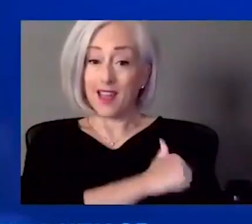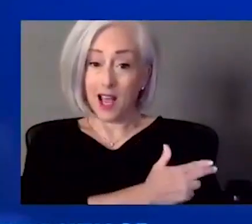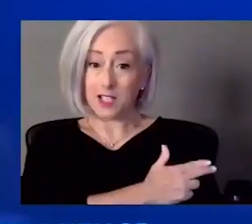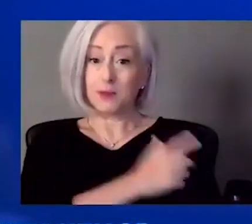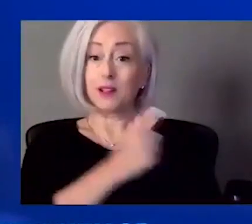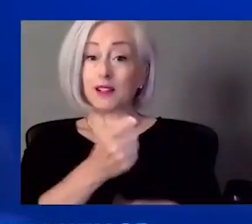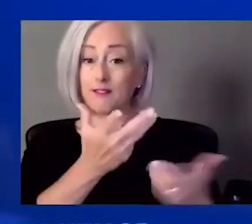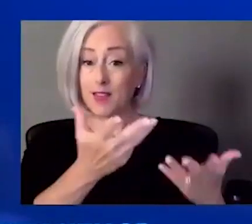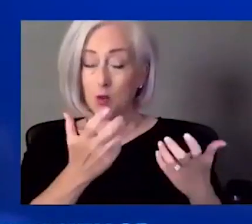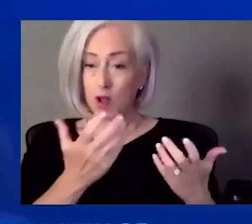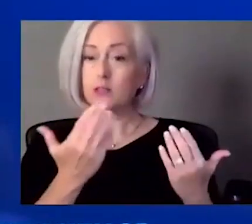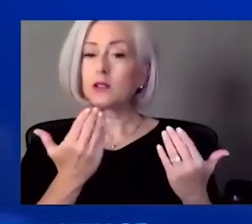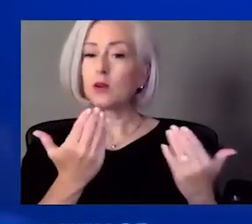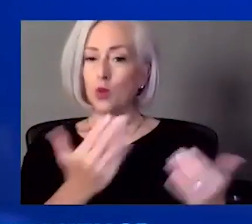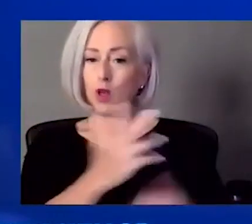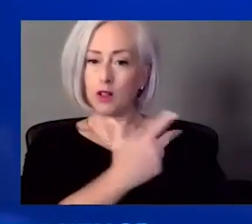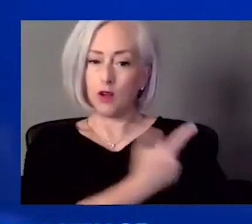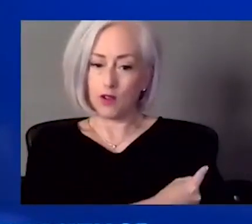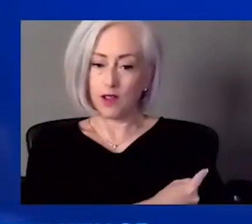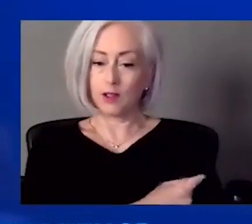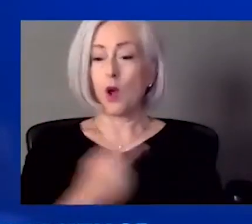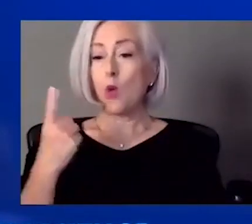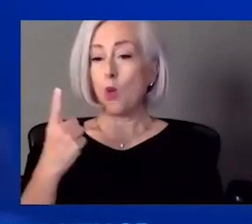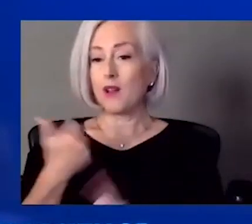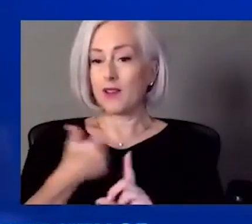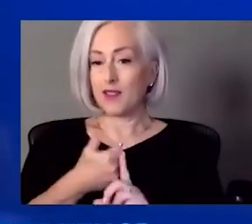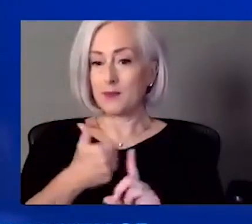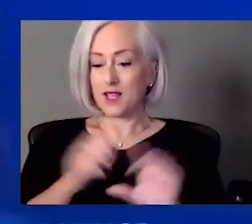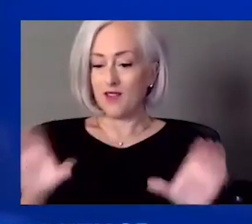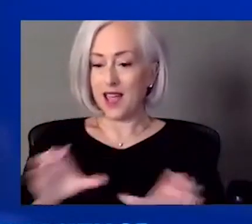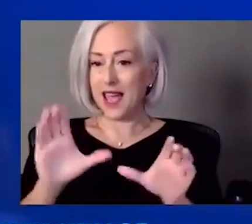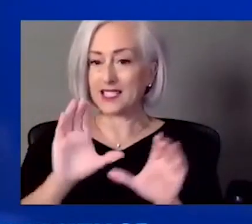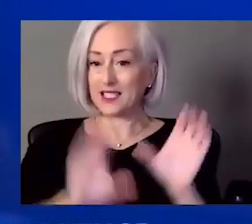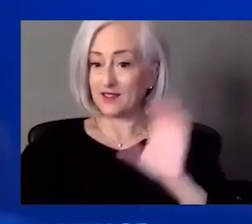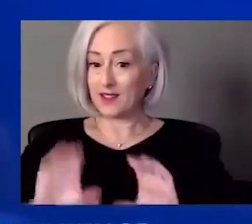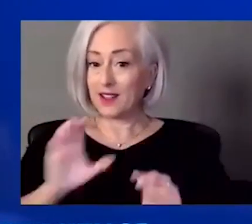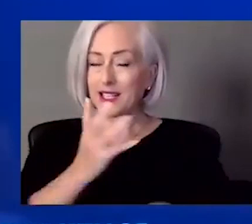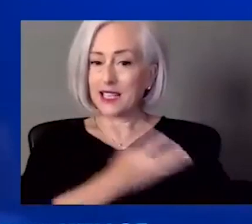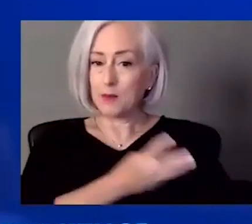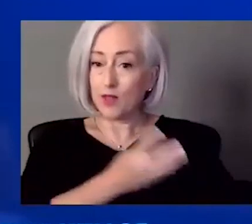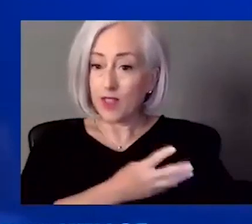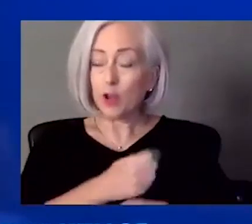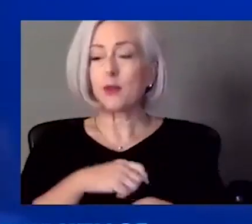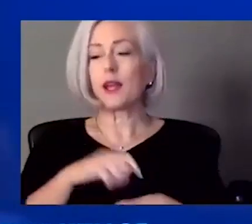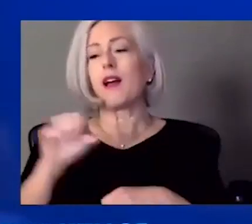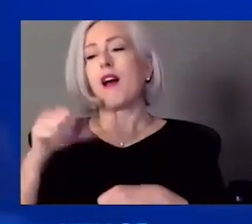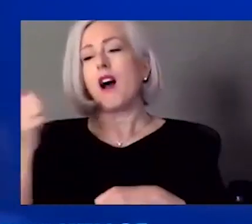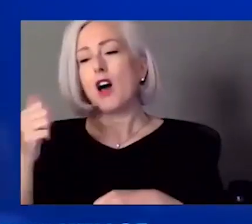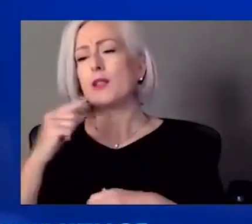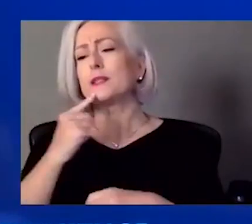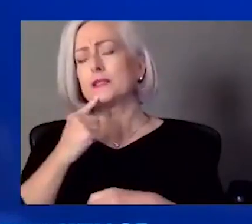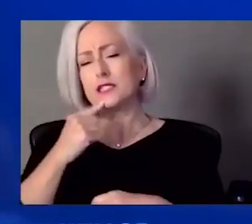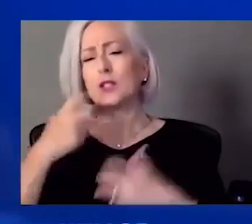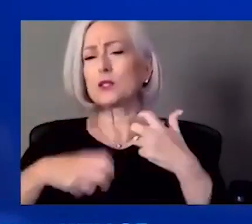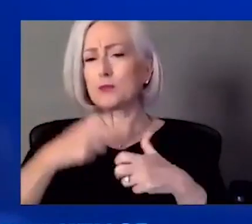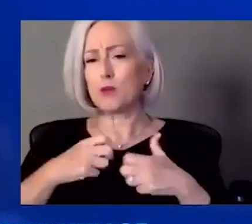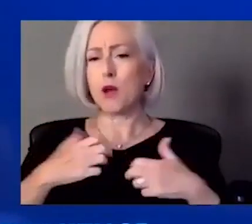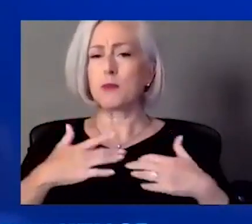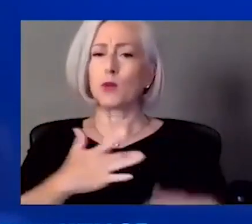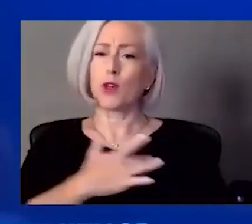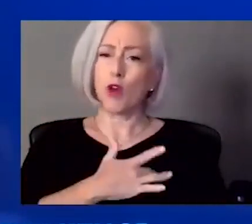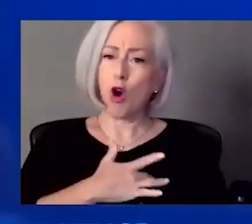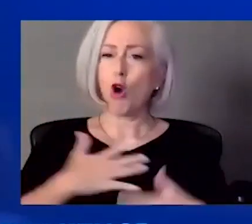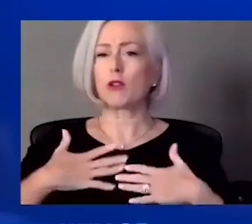chemotherapy. Another one has significant medical problems with heart and lungs and things like that. all right. Well,